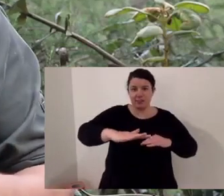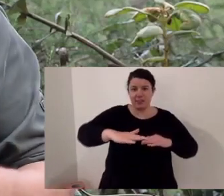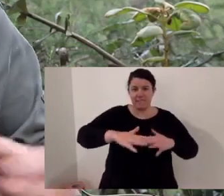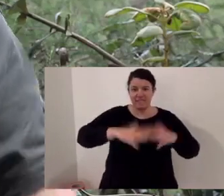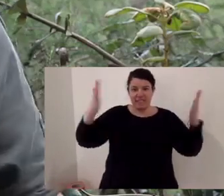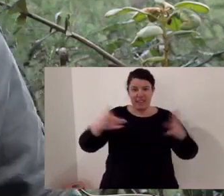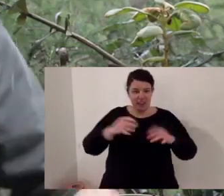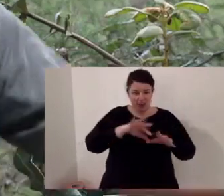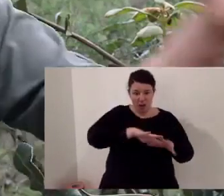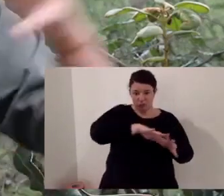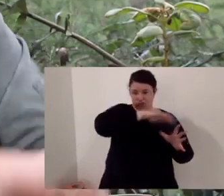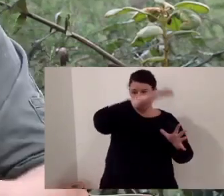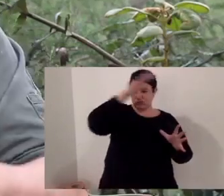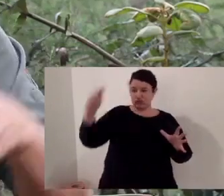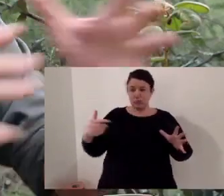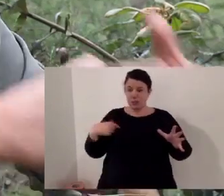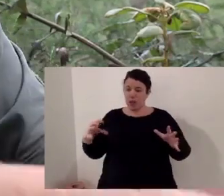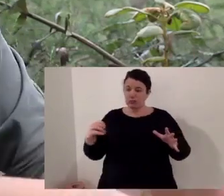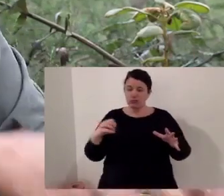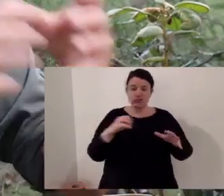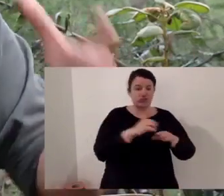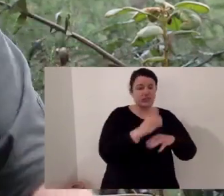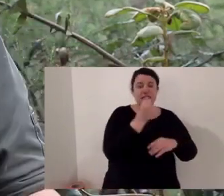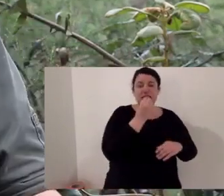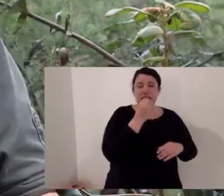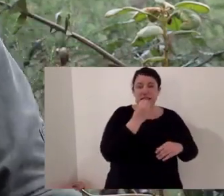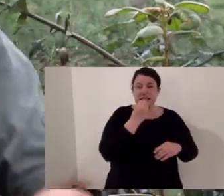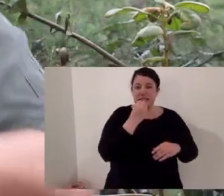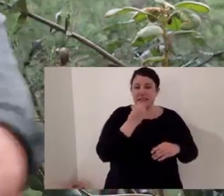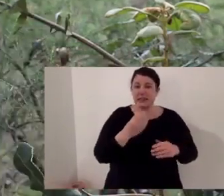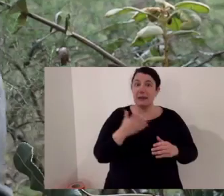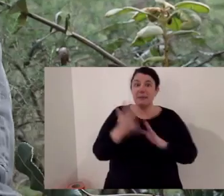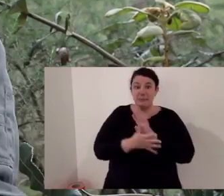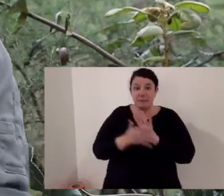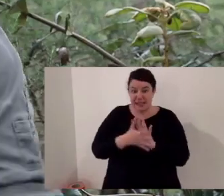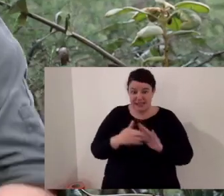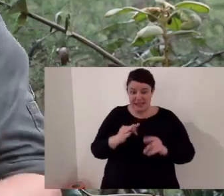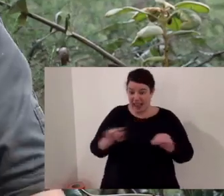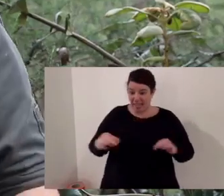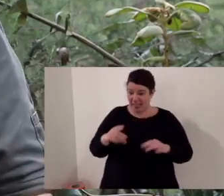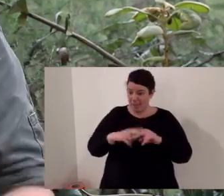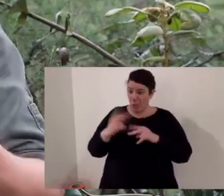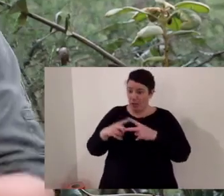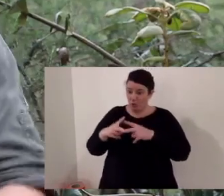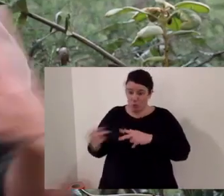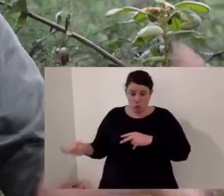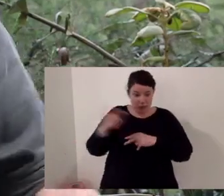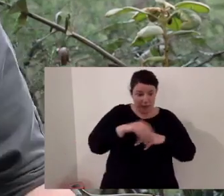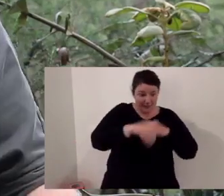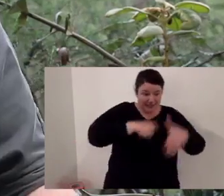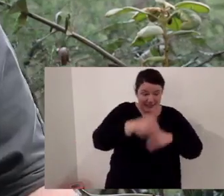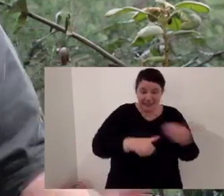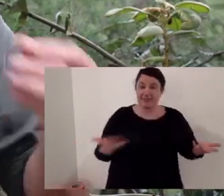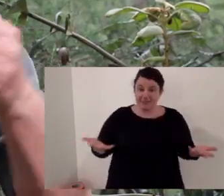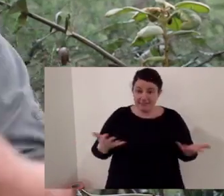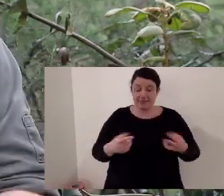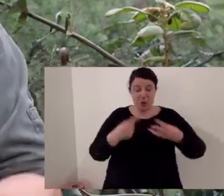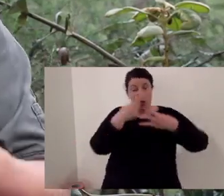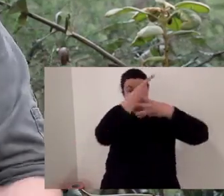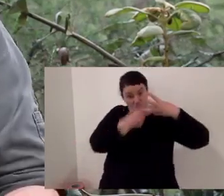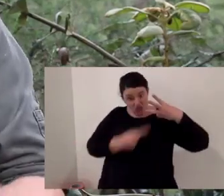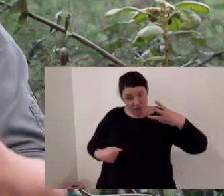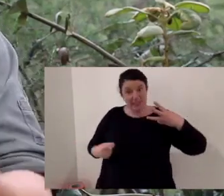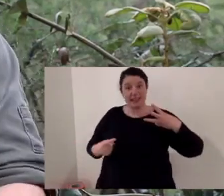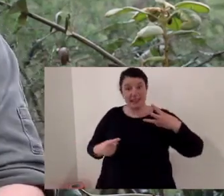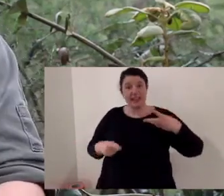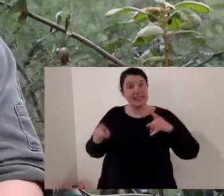open otherwise it would be so thick and if you didn't have a bedong to thin it out you wouldn't have room for a potteroo or a bandicoot to be able to dig their food up. So all